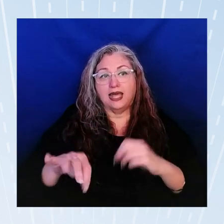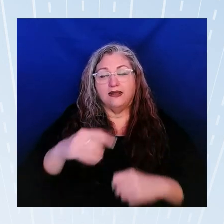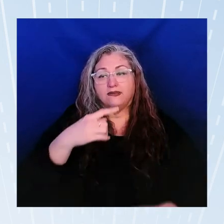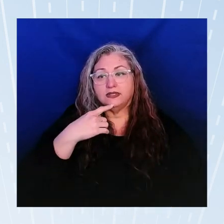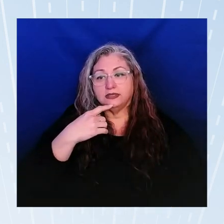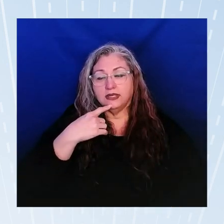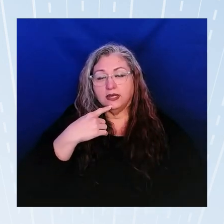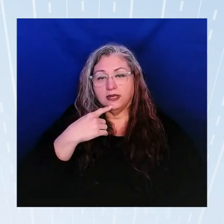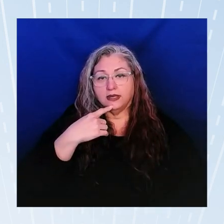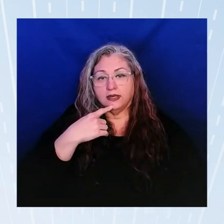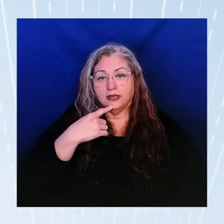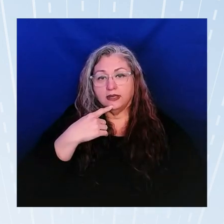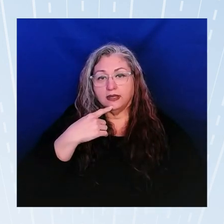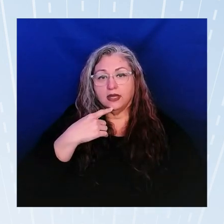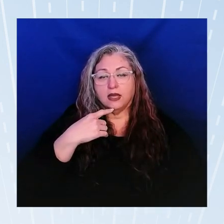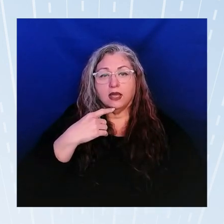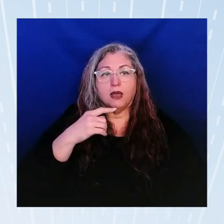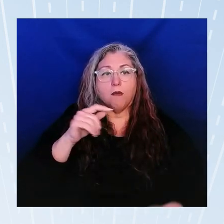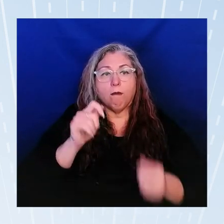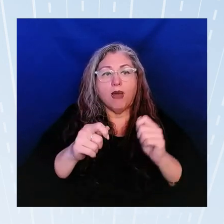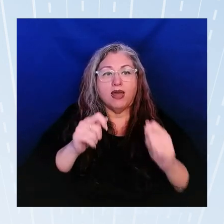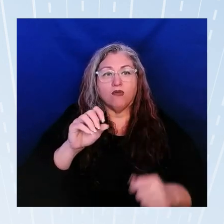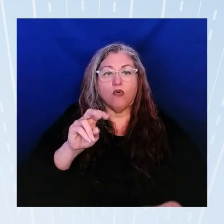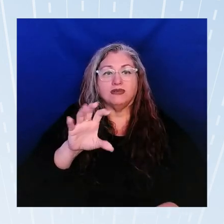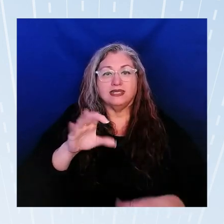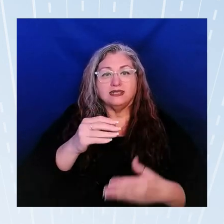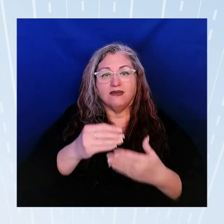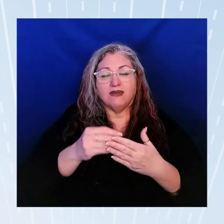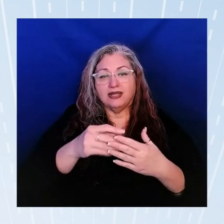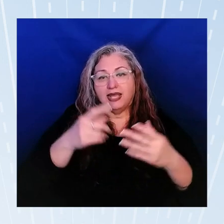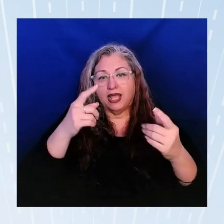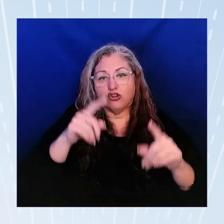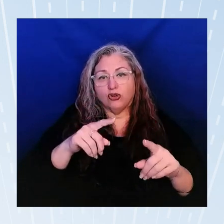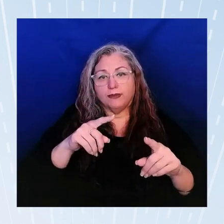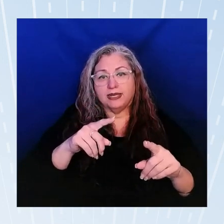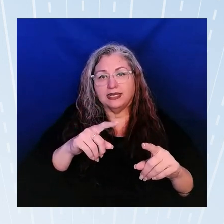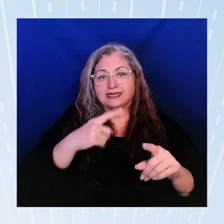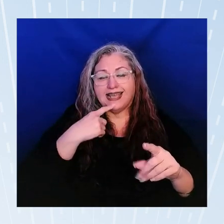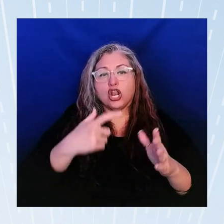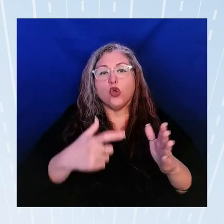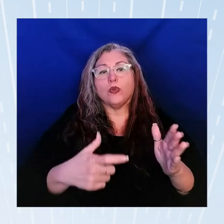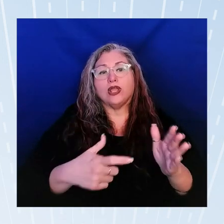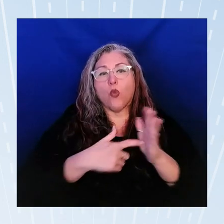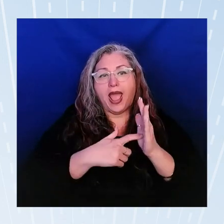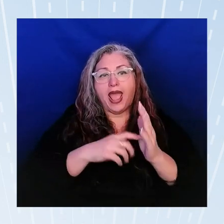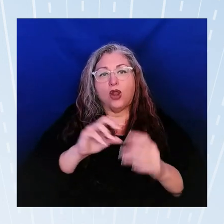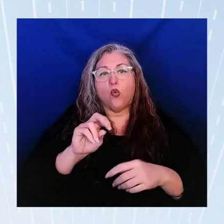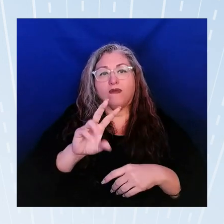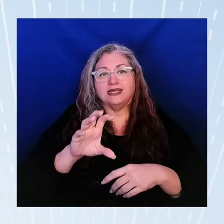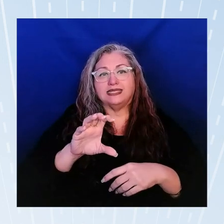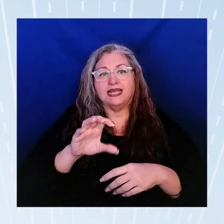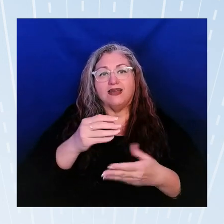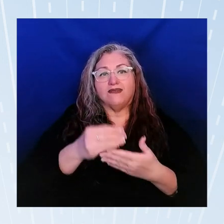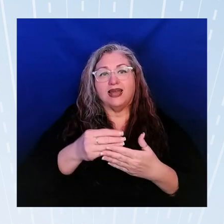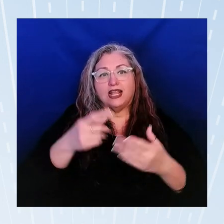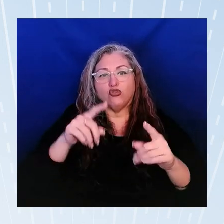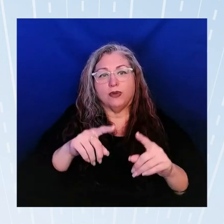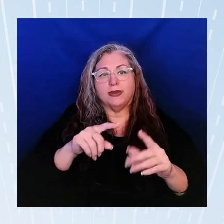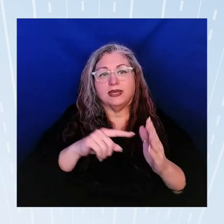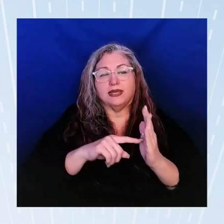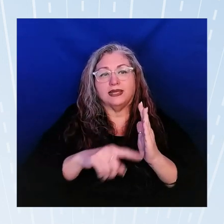modifying OVC's funding agreements it's requiring OVC's funding agreements with states and